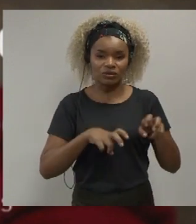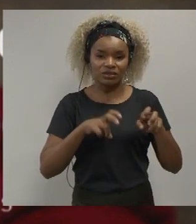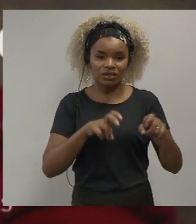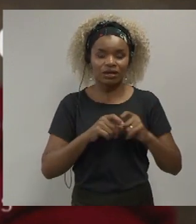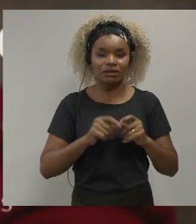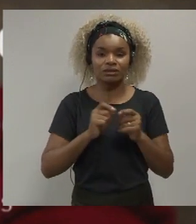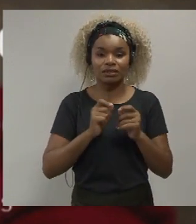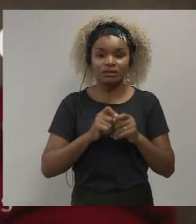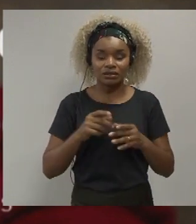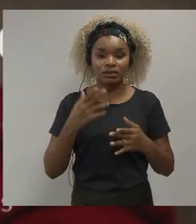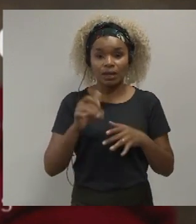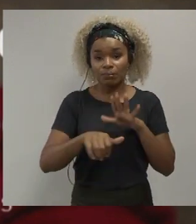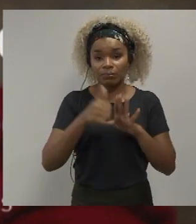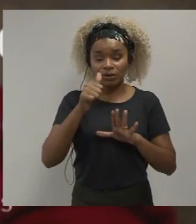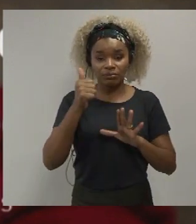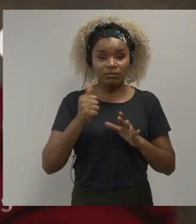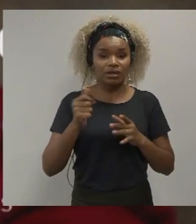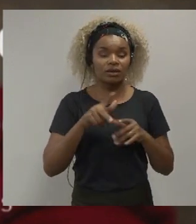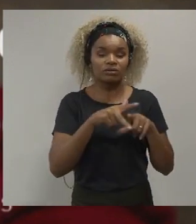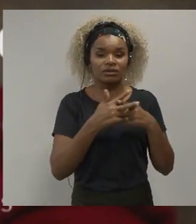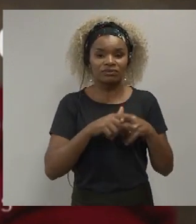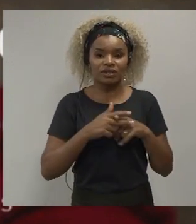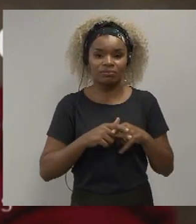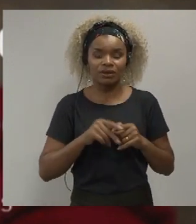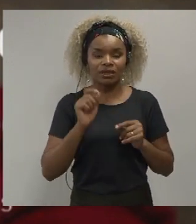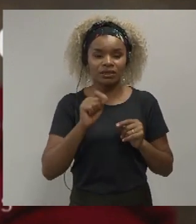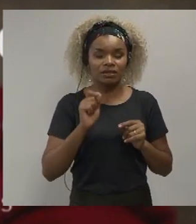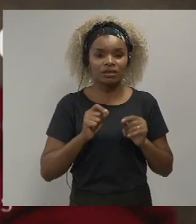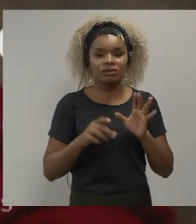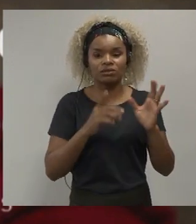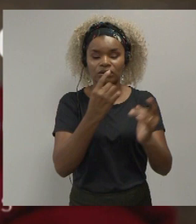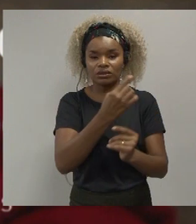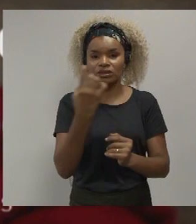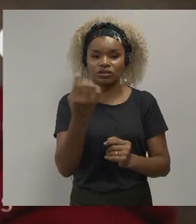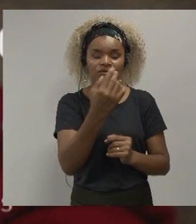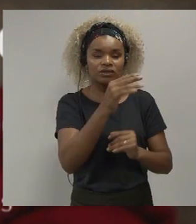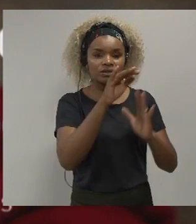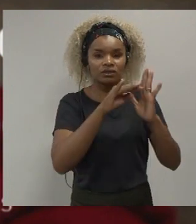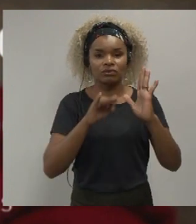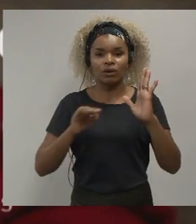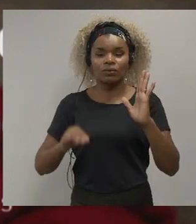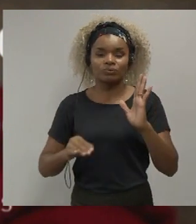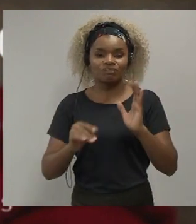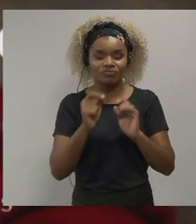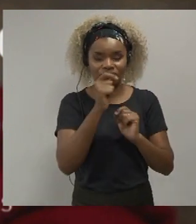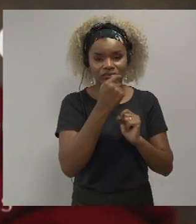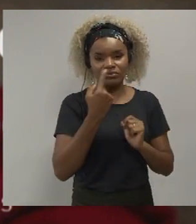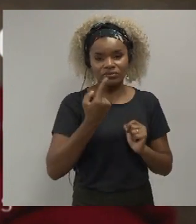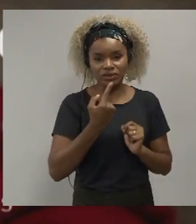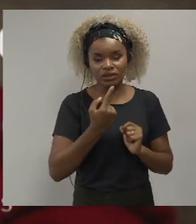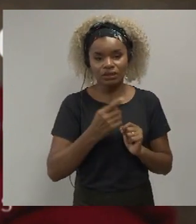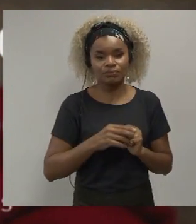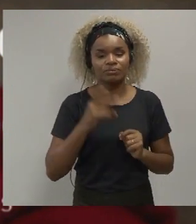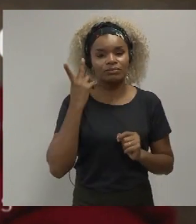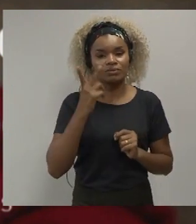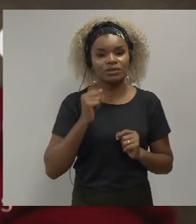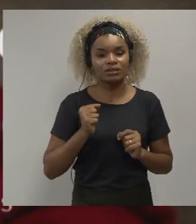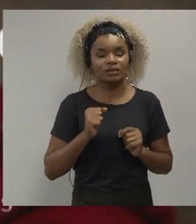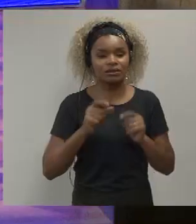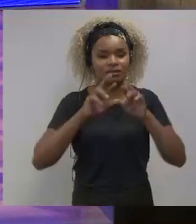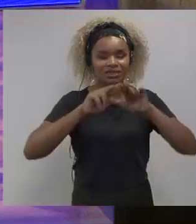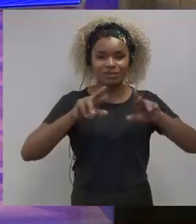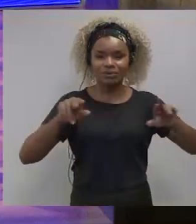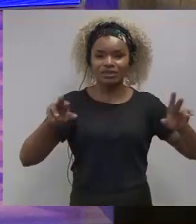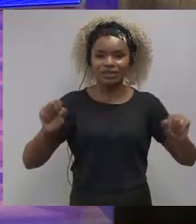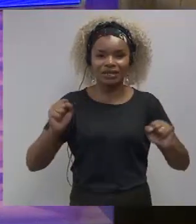that measures poverty at an individual level rather than a household level because the disparity within